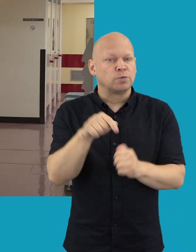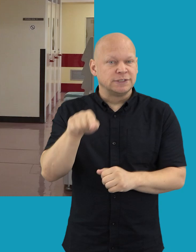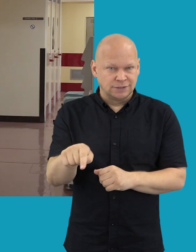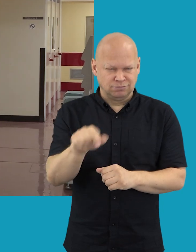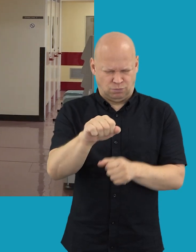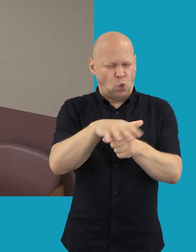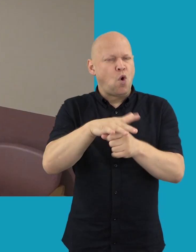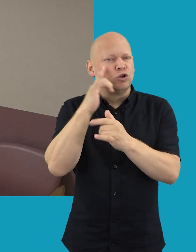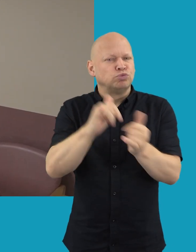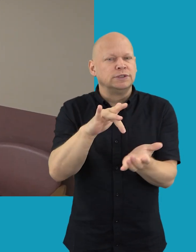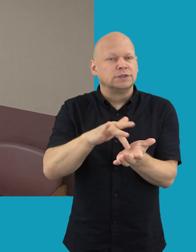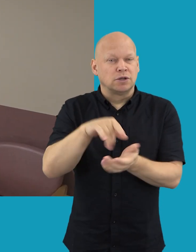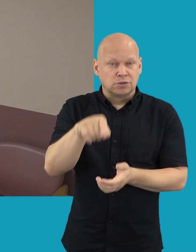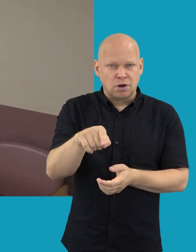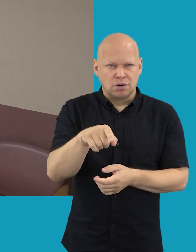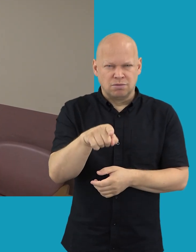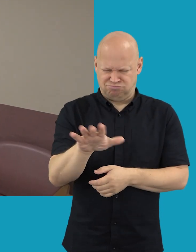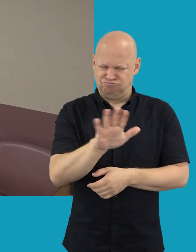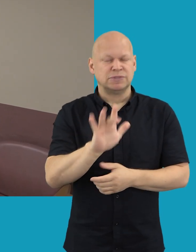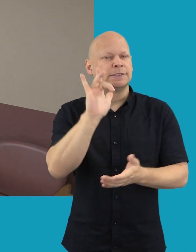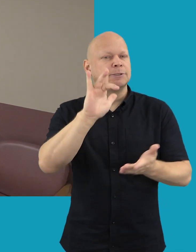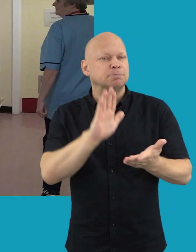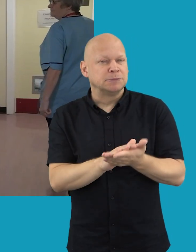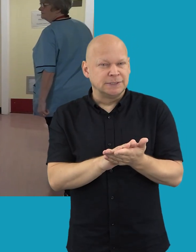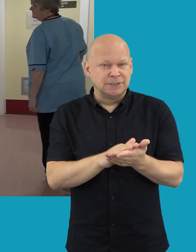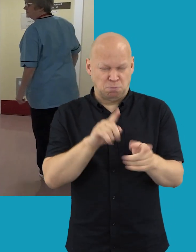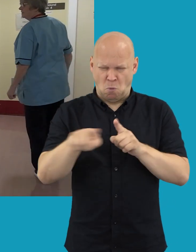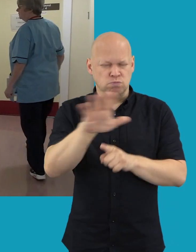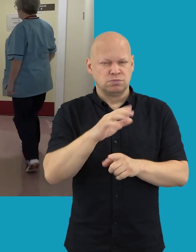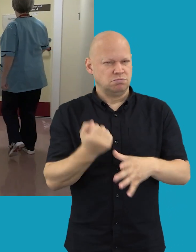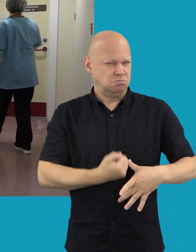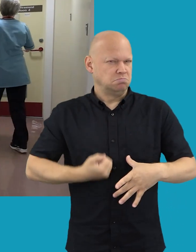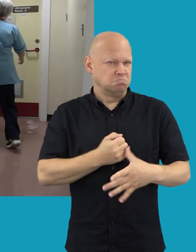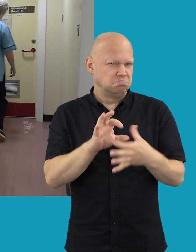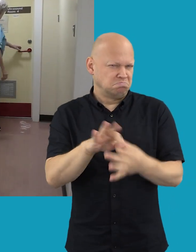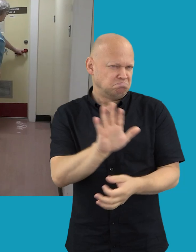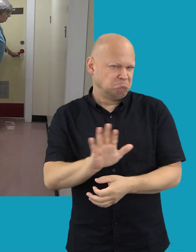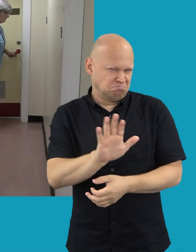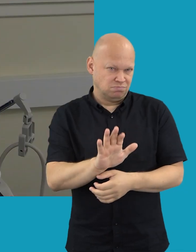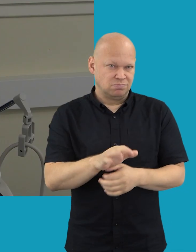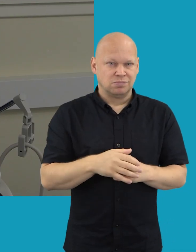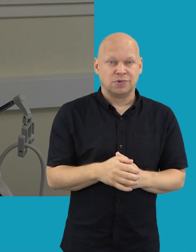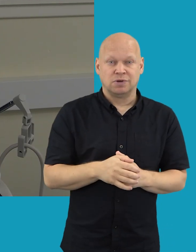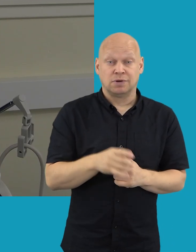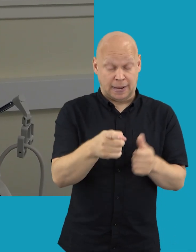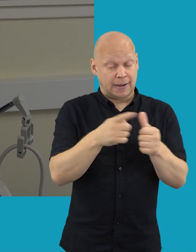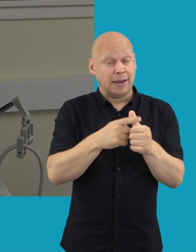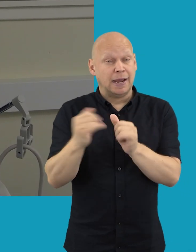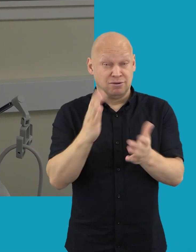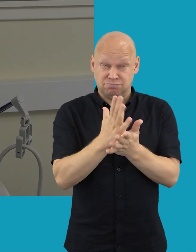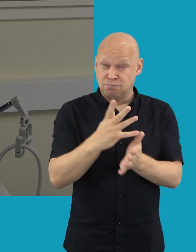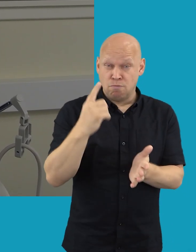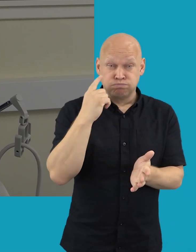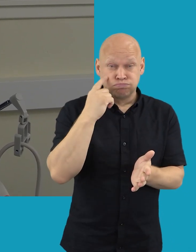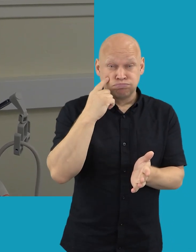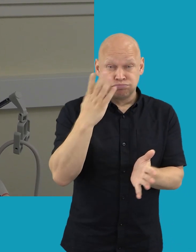screening centre and it'll only take around 10 minutes. For most people this is a one-off scan. AAA Screening is a